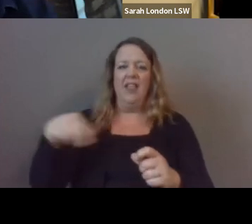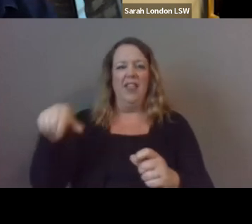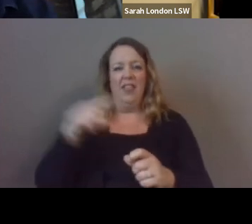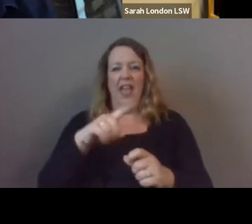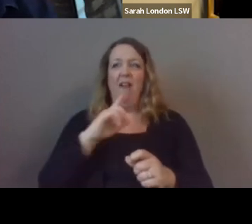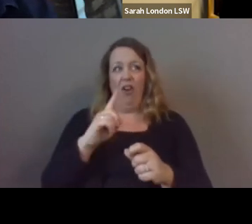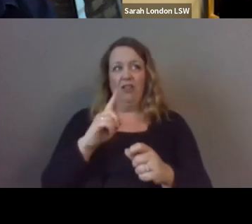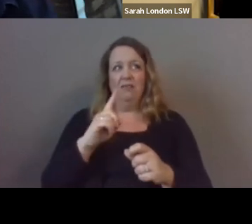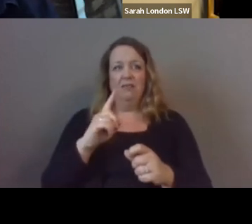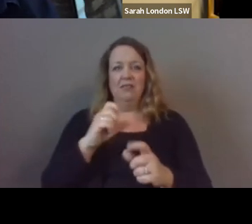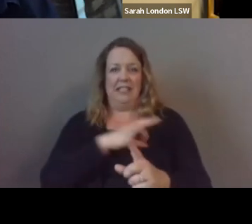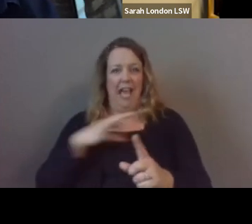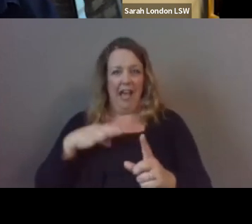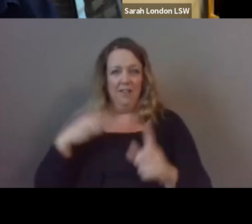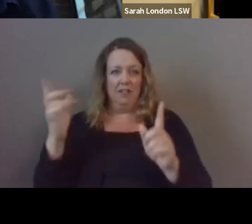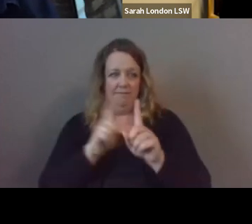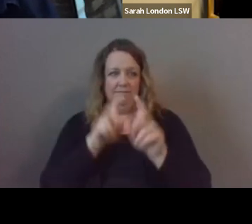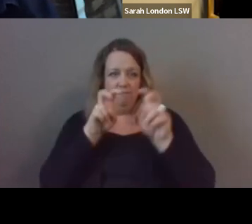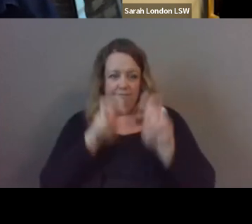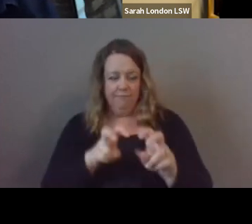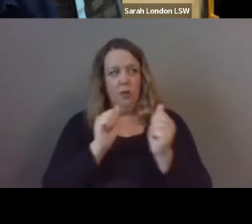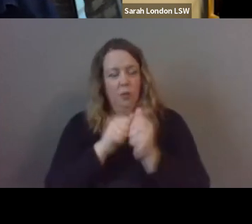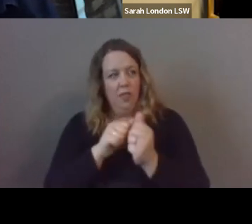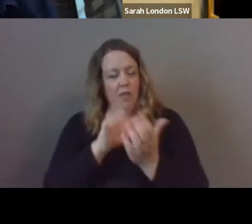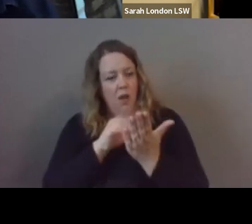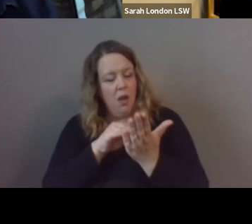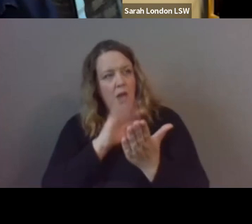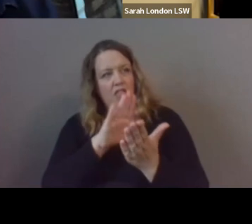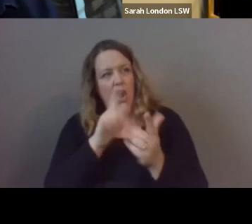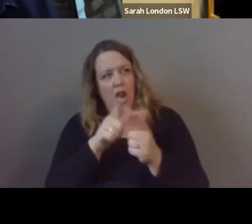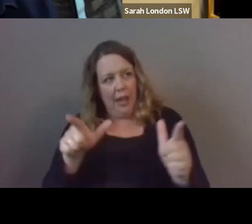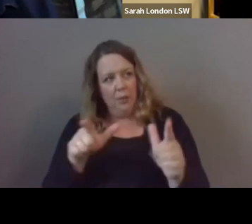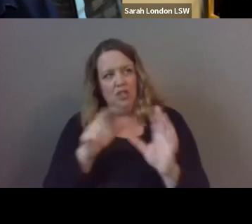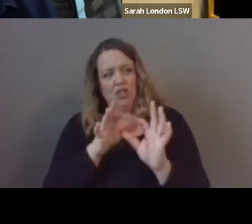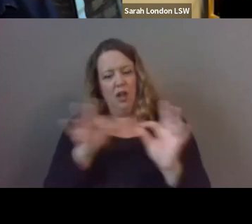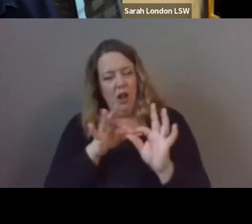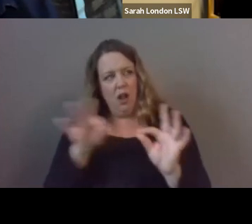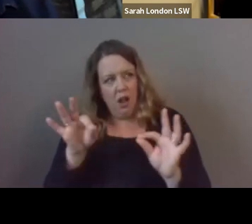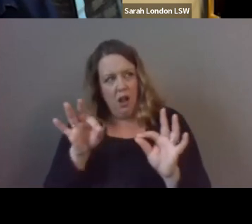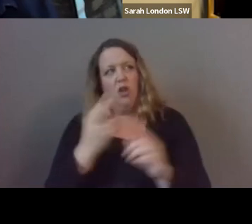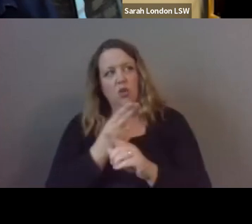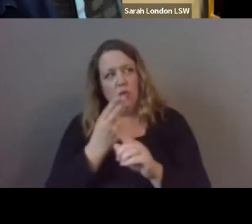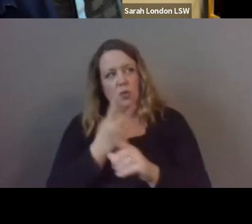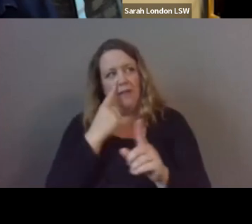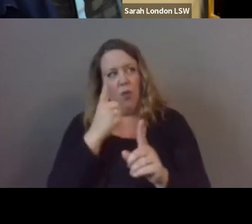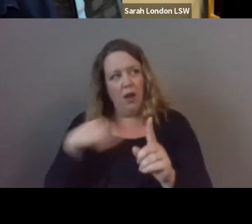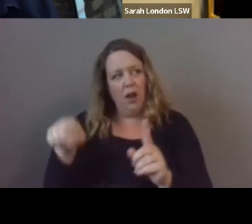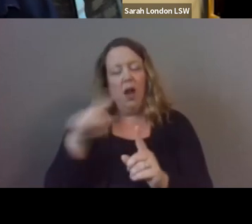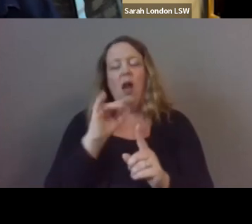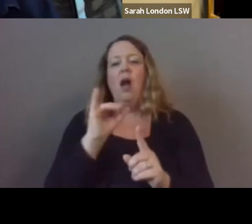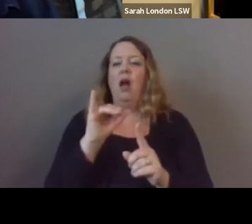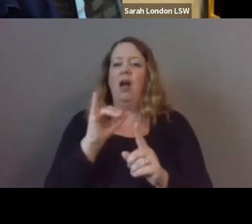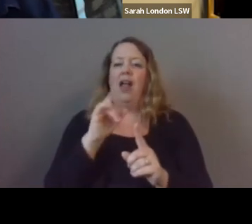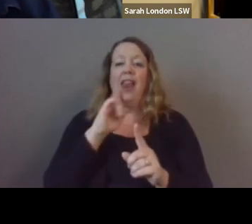um licensed clinician and learn the language that that it goes around for example um de